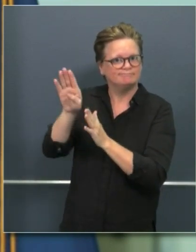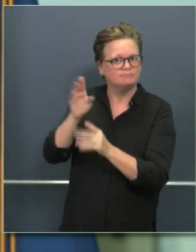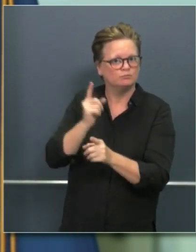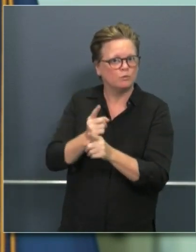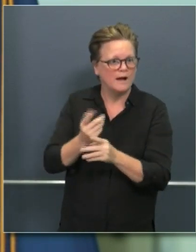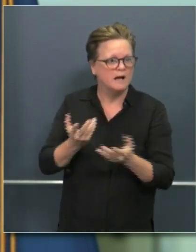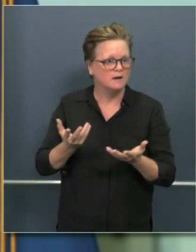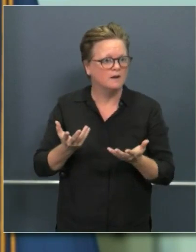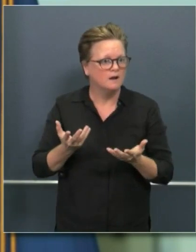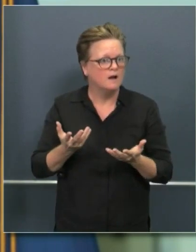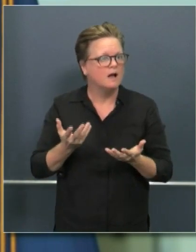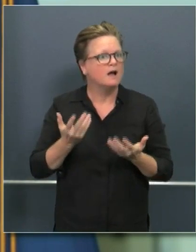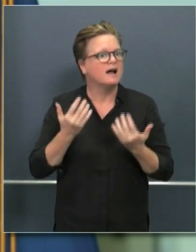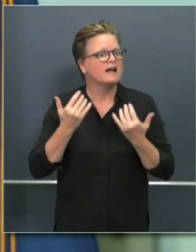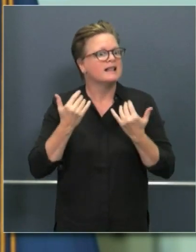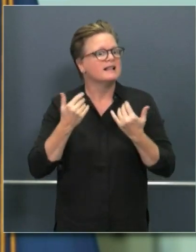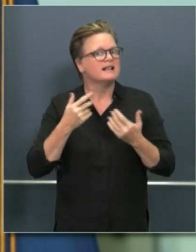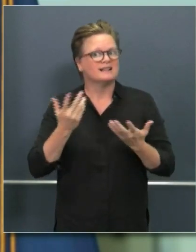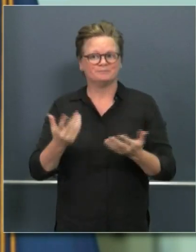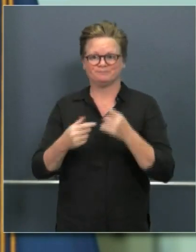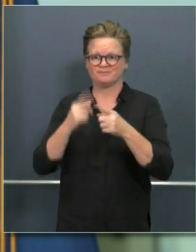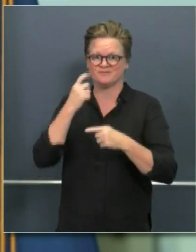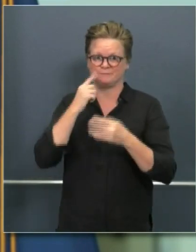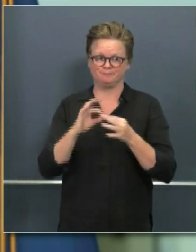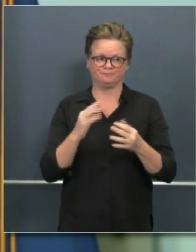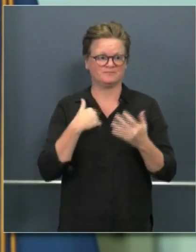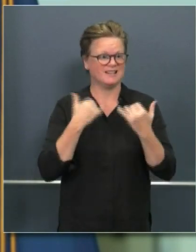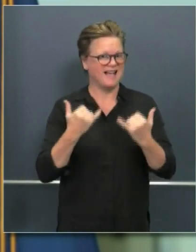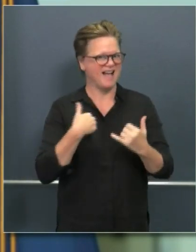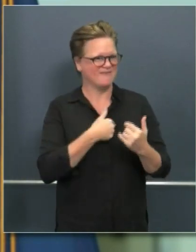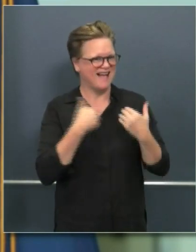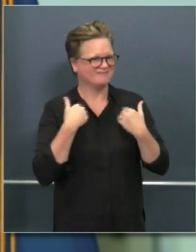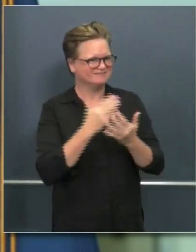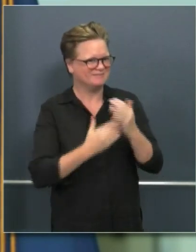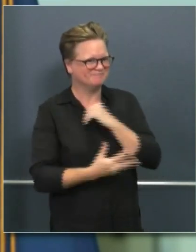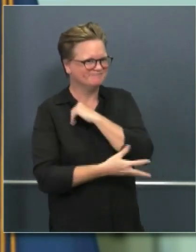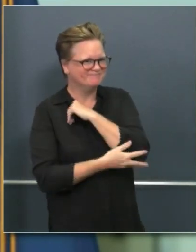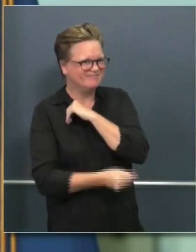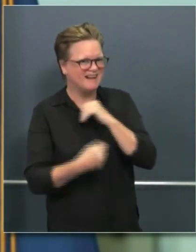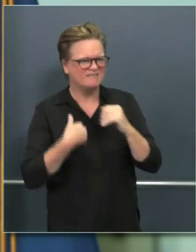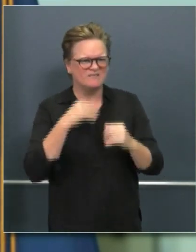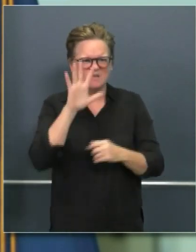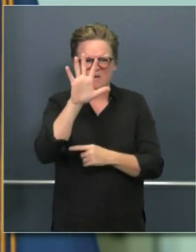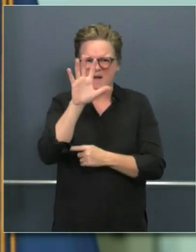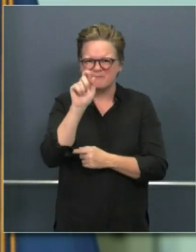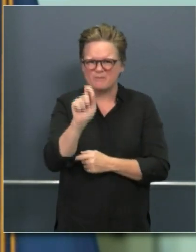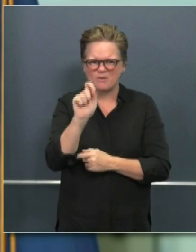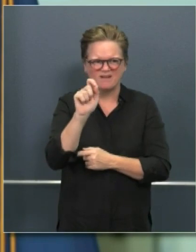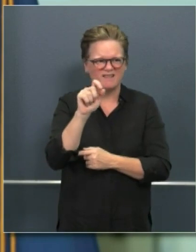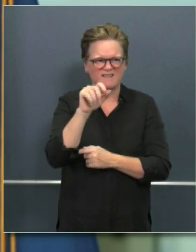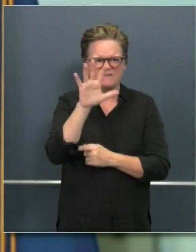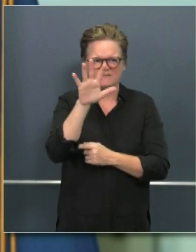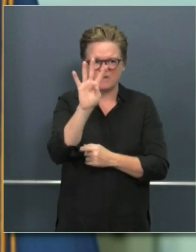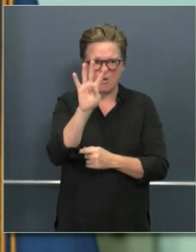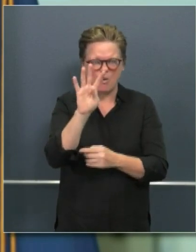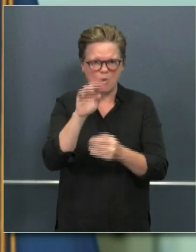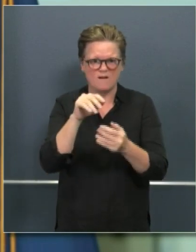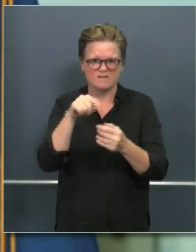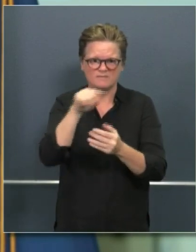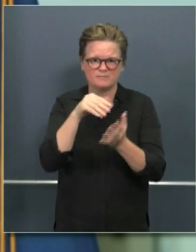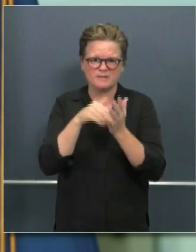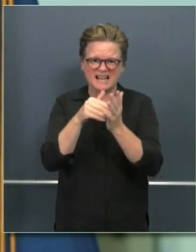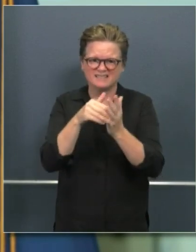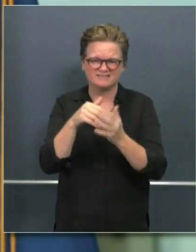on unemployment just since March 12th, March 15th, when you have people